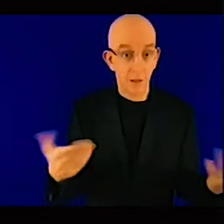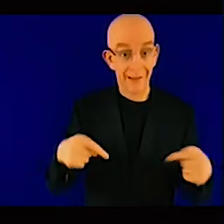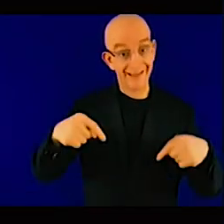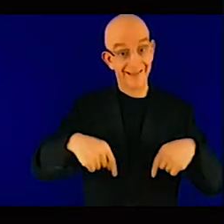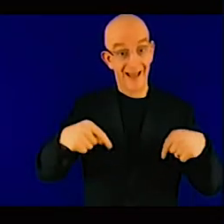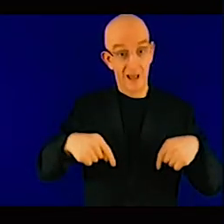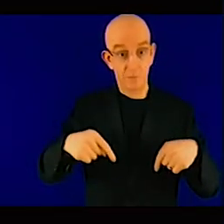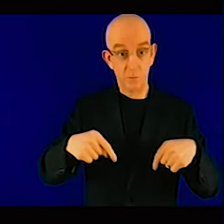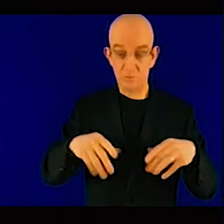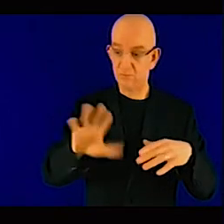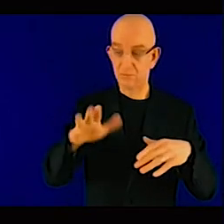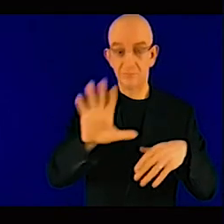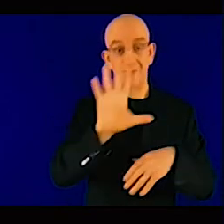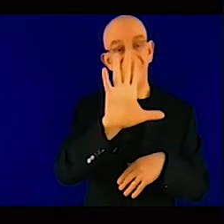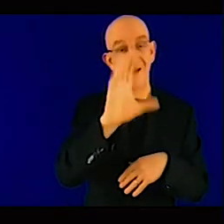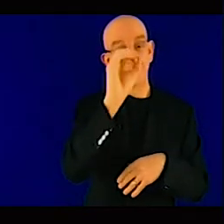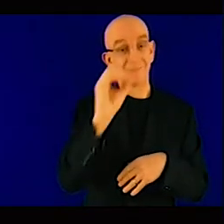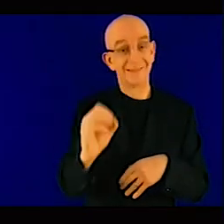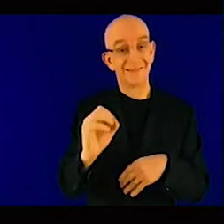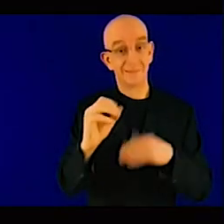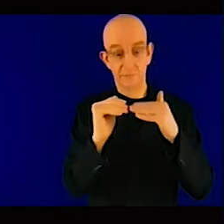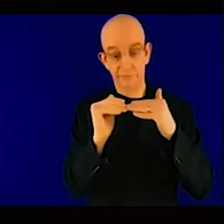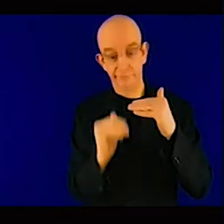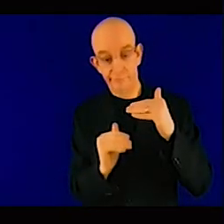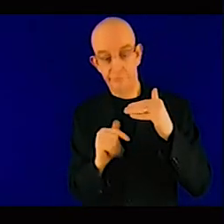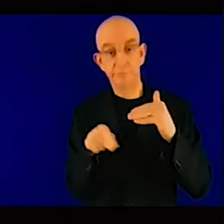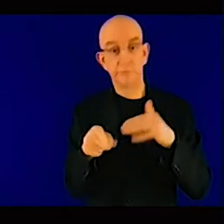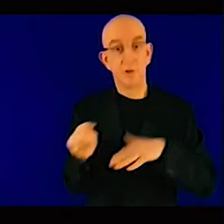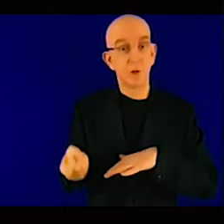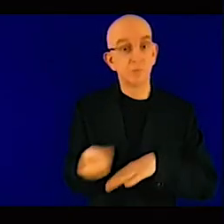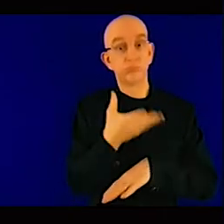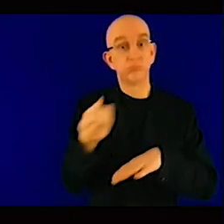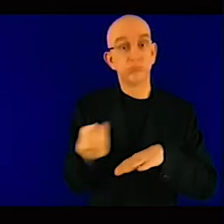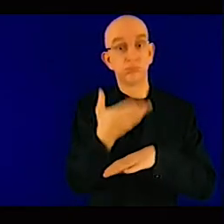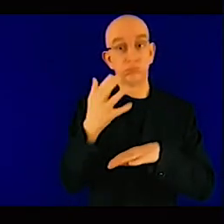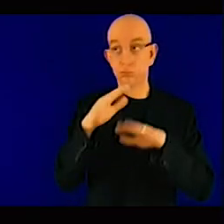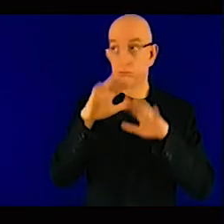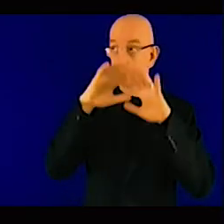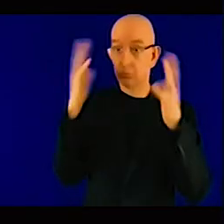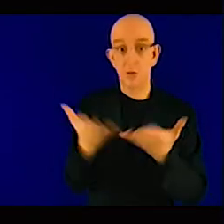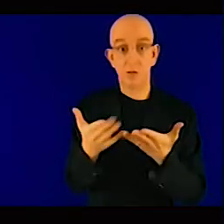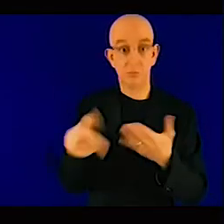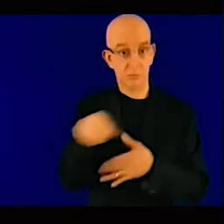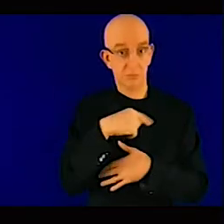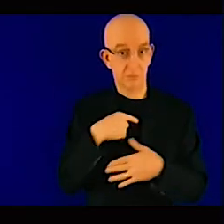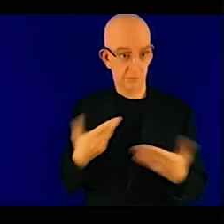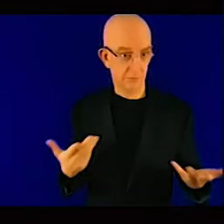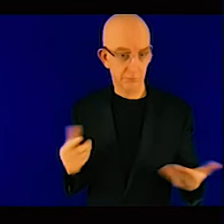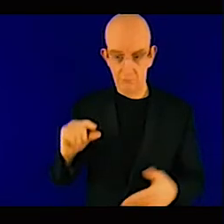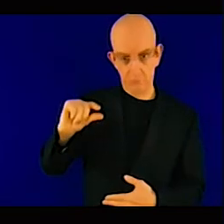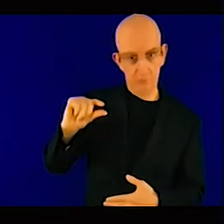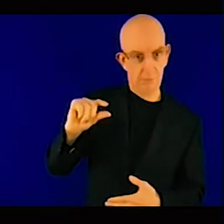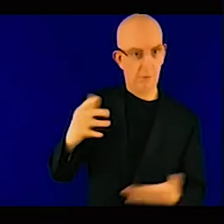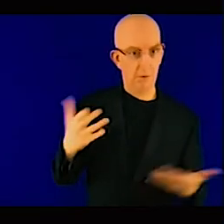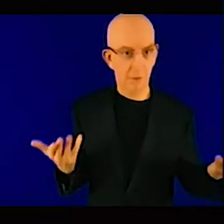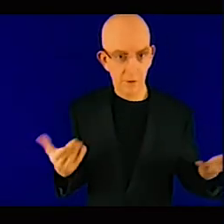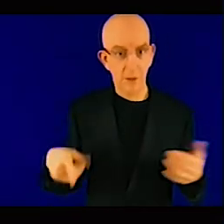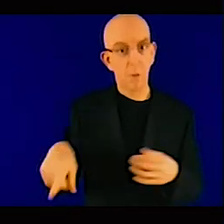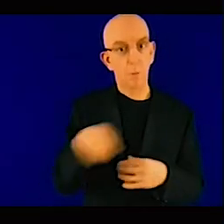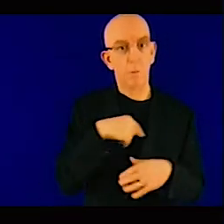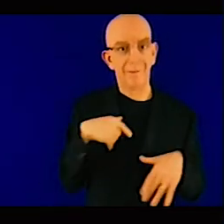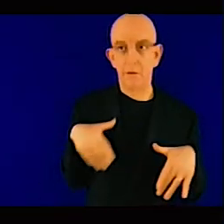we have large population living in slums and wet area and also living